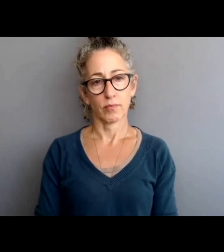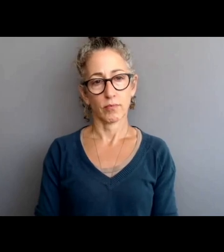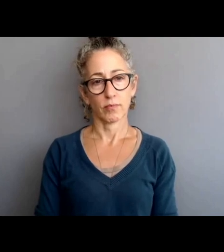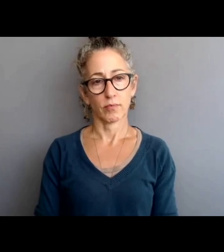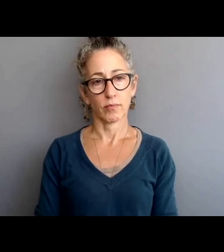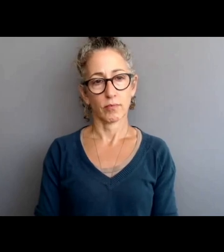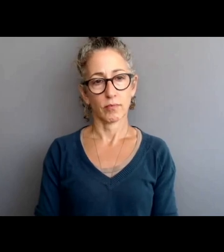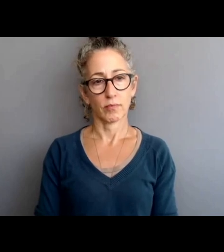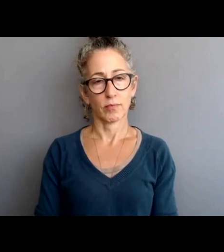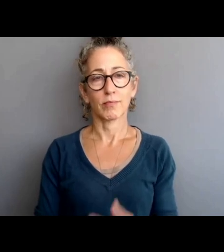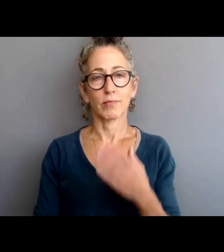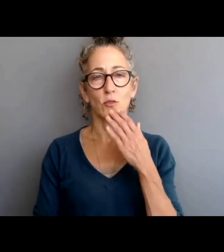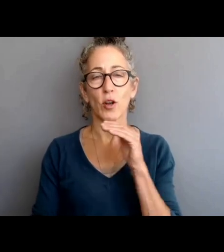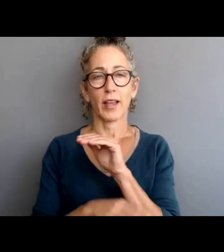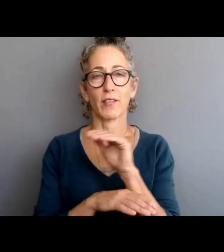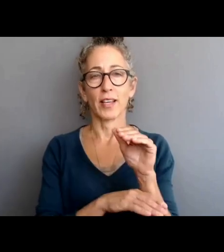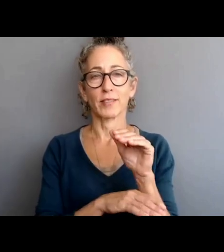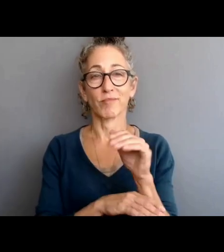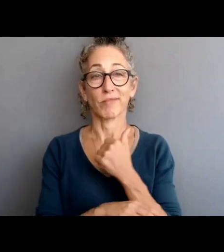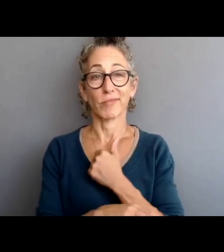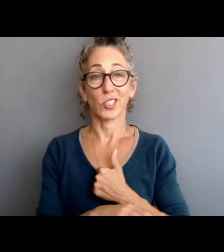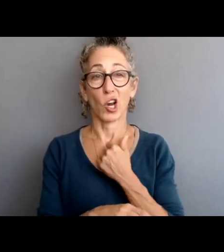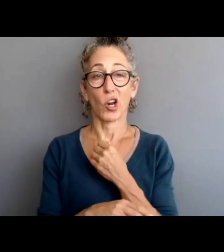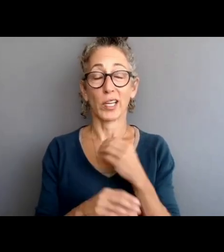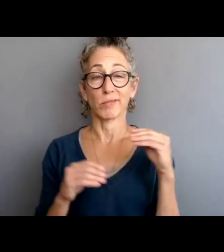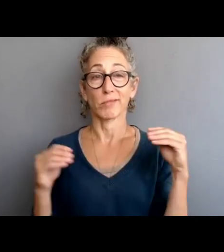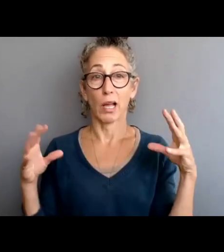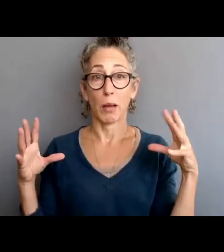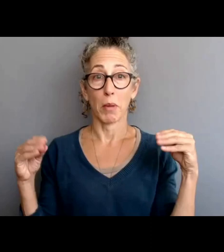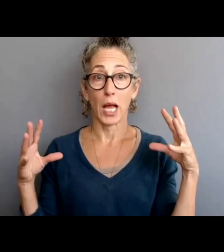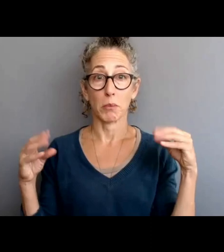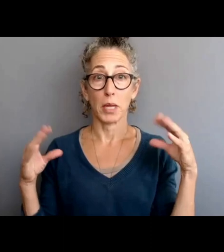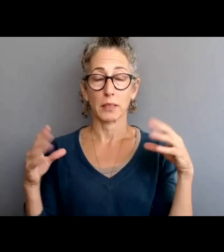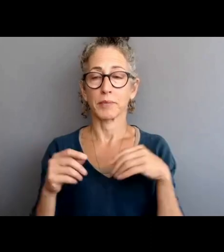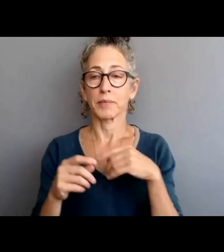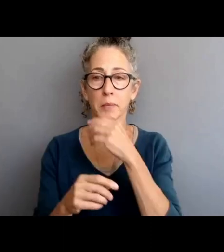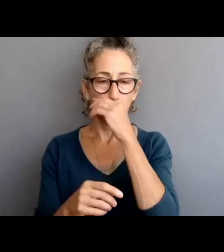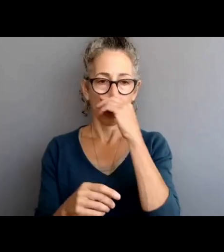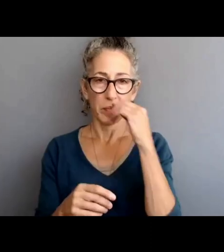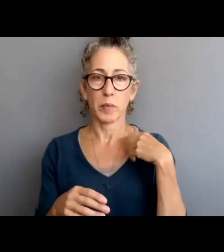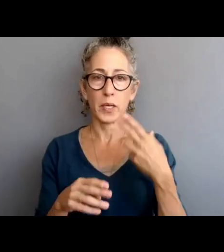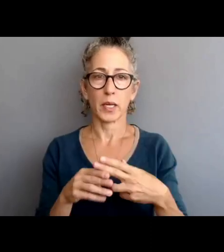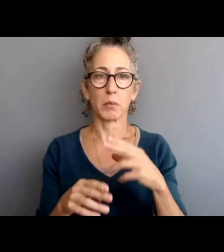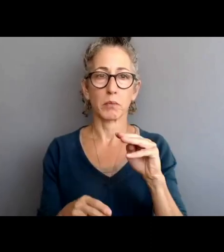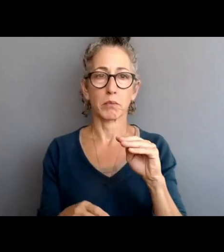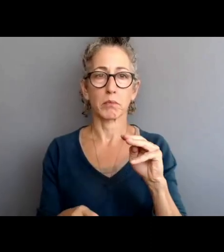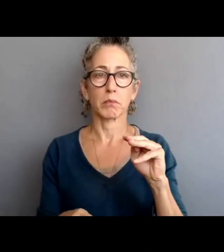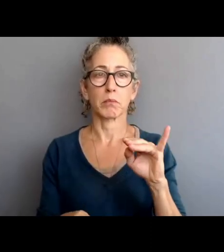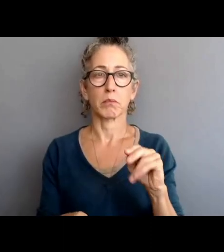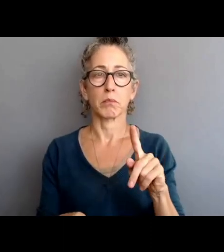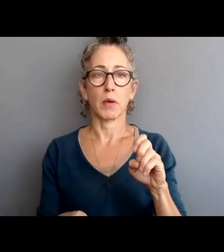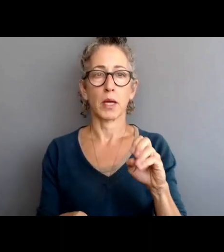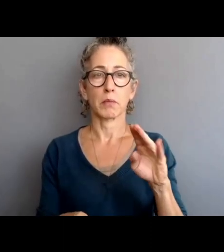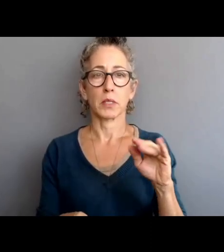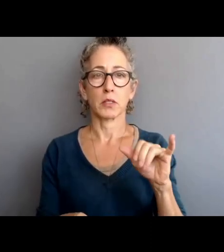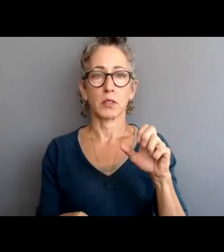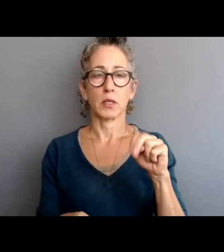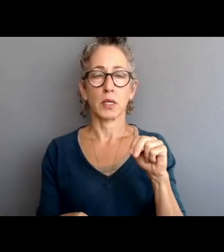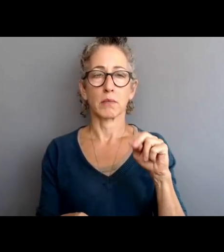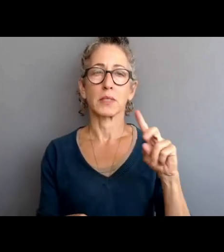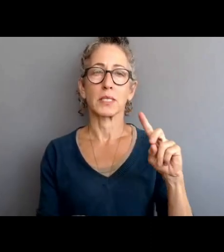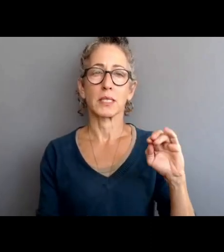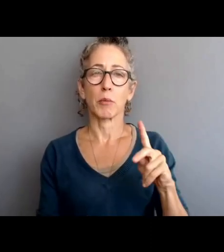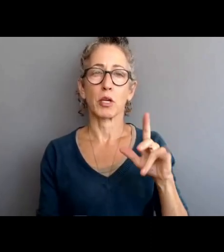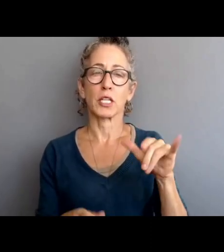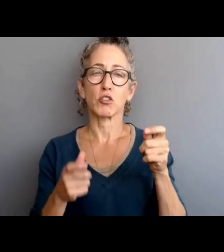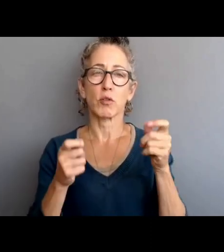Good evening, everyone. Sorry about that brief technical glitch. My name is Mike Milstein. I'm the Deputy Director here for the Office of Community